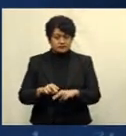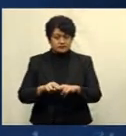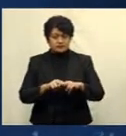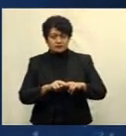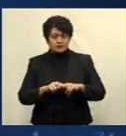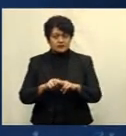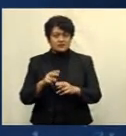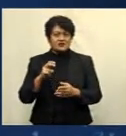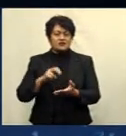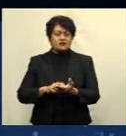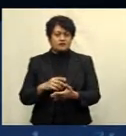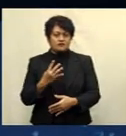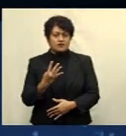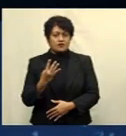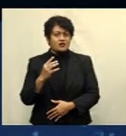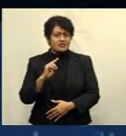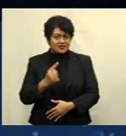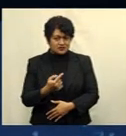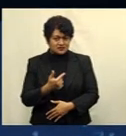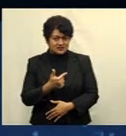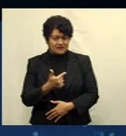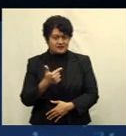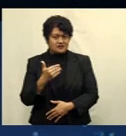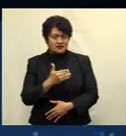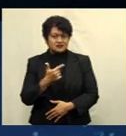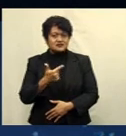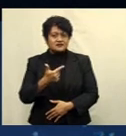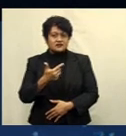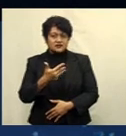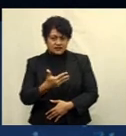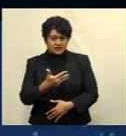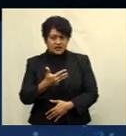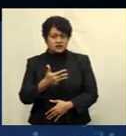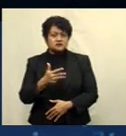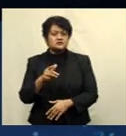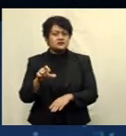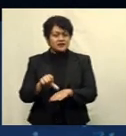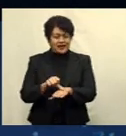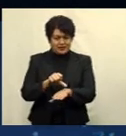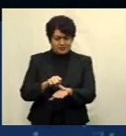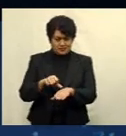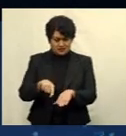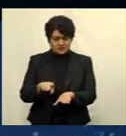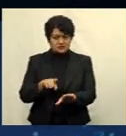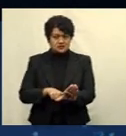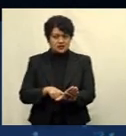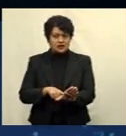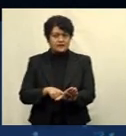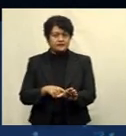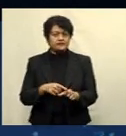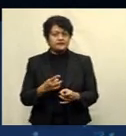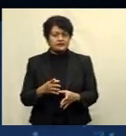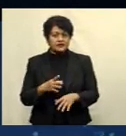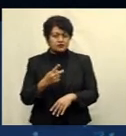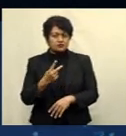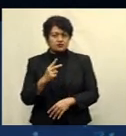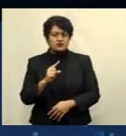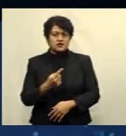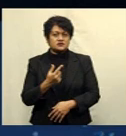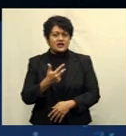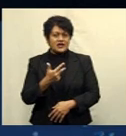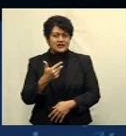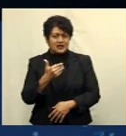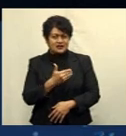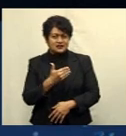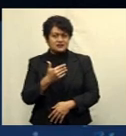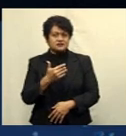recorded 4,779 cases since April of this year. There are now 3,896